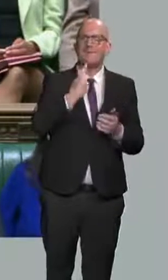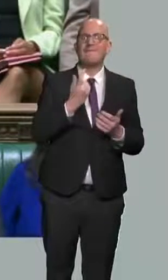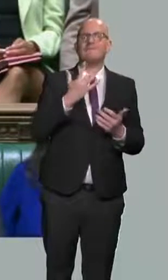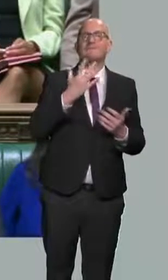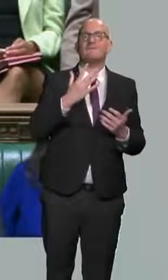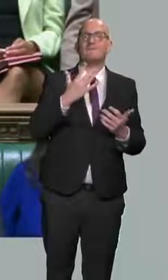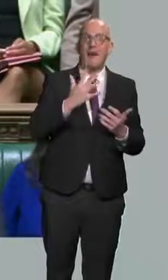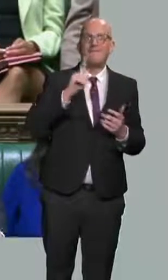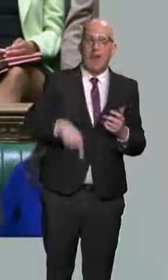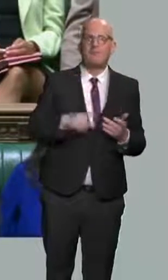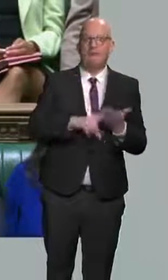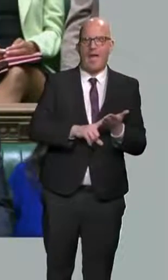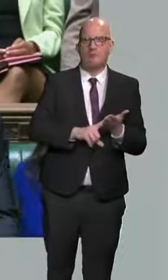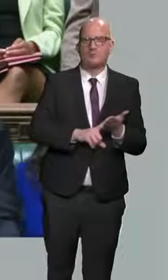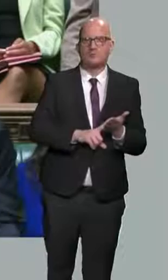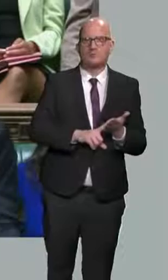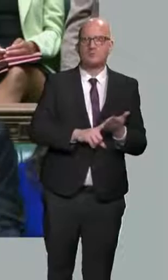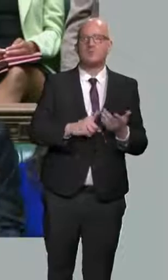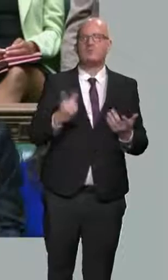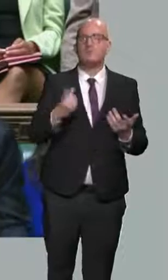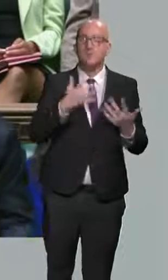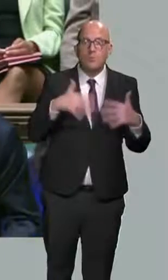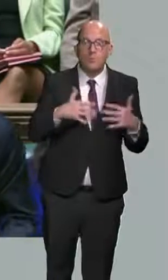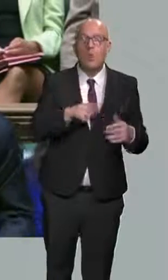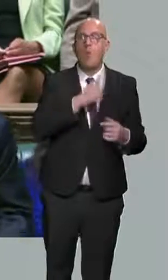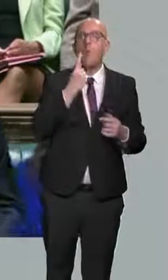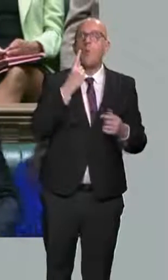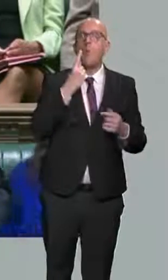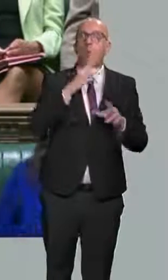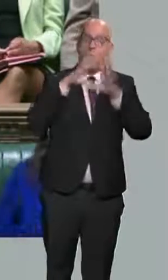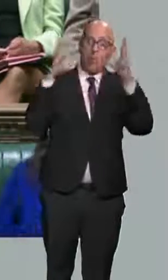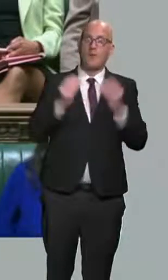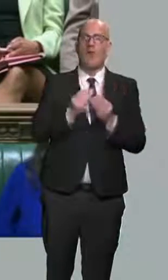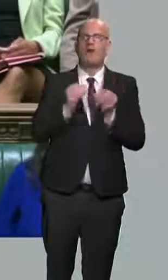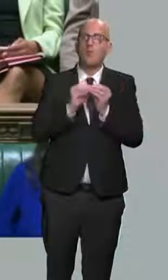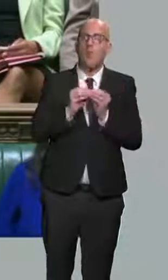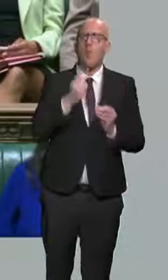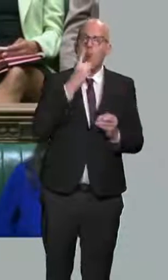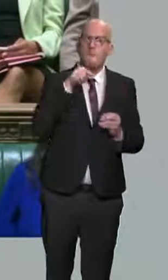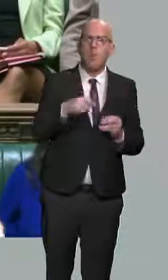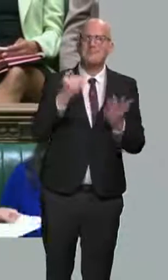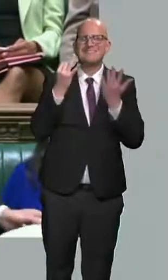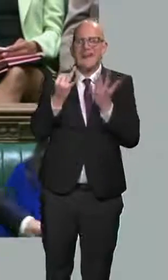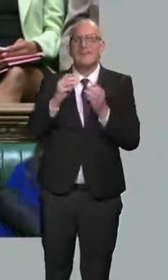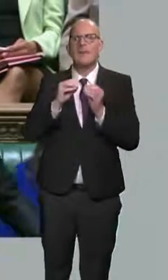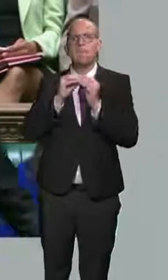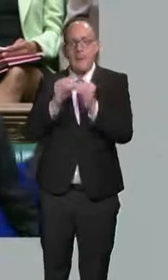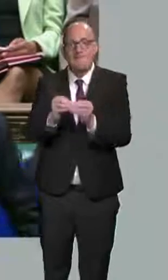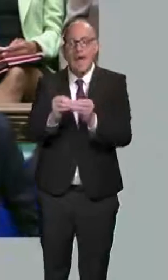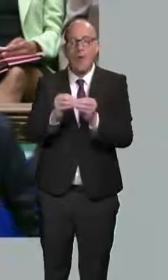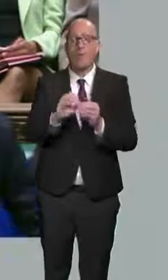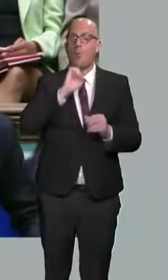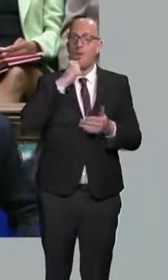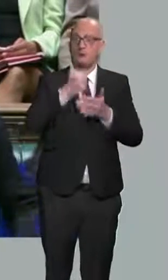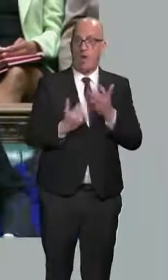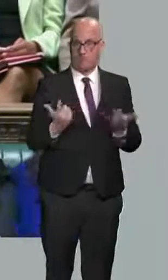cut for hundreds of thousands of small businesses worth £1.7 billion, taking effect in just a week's time.